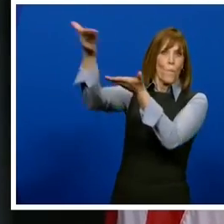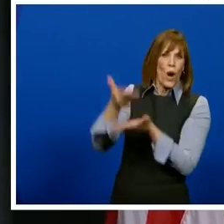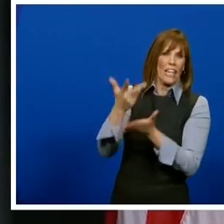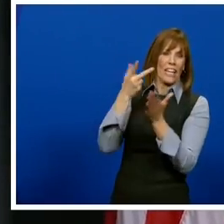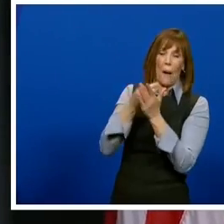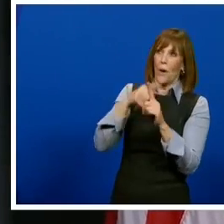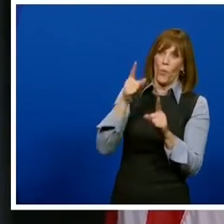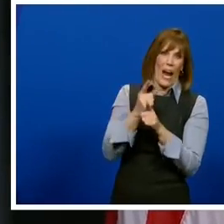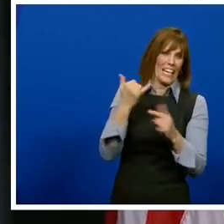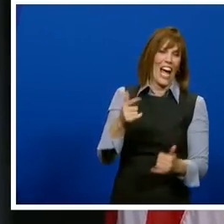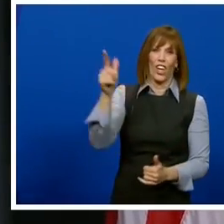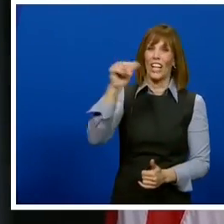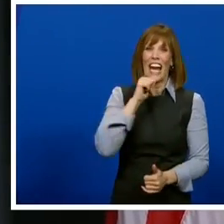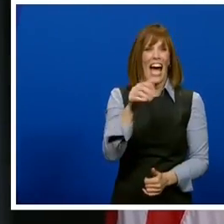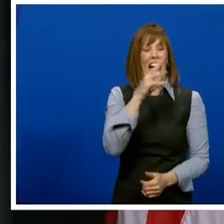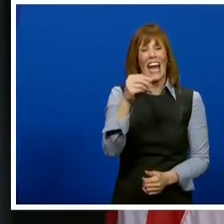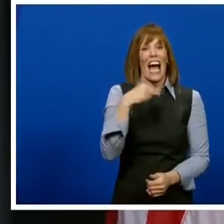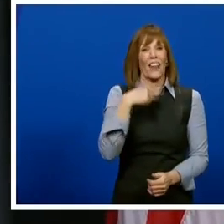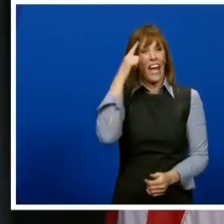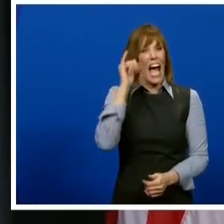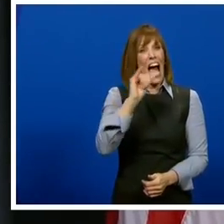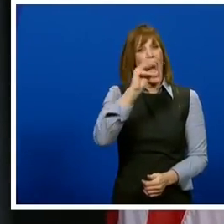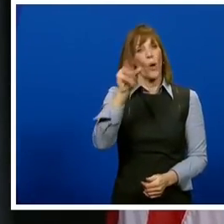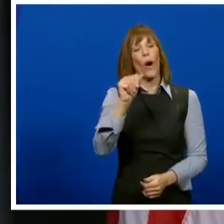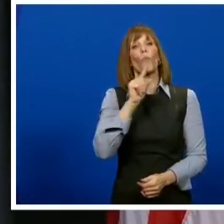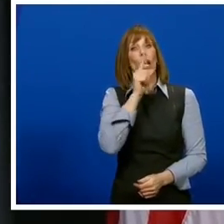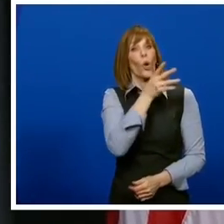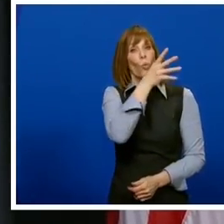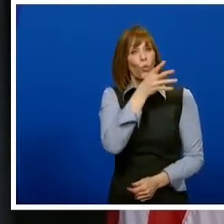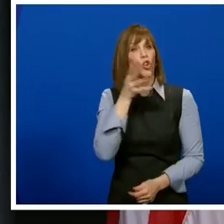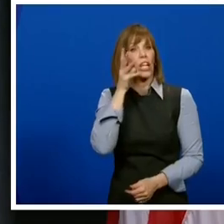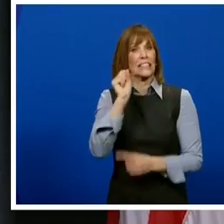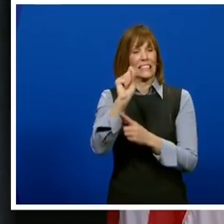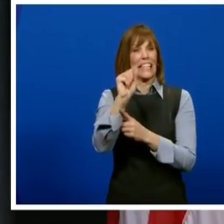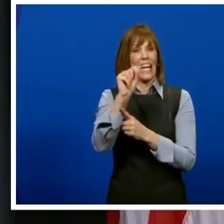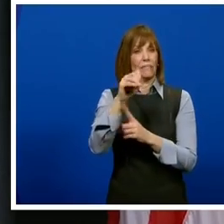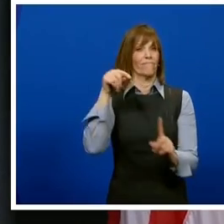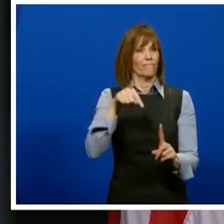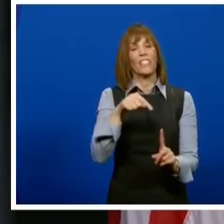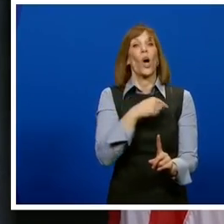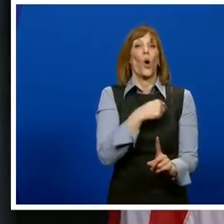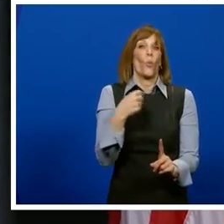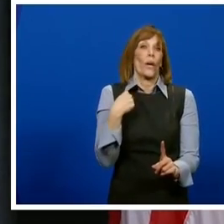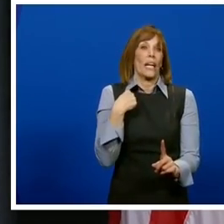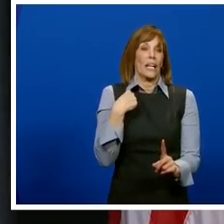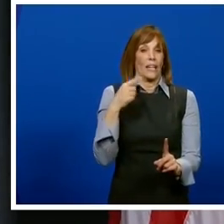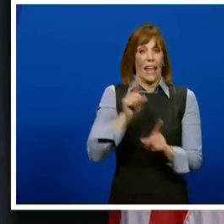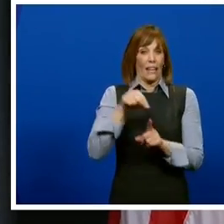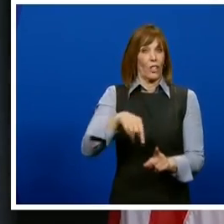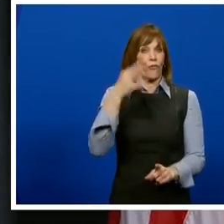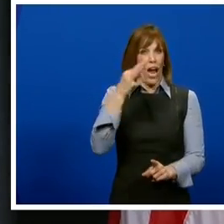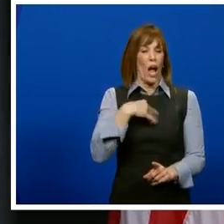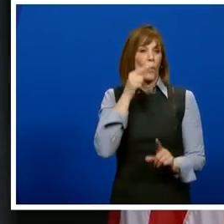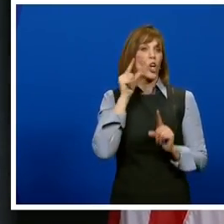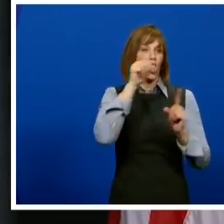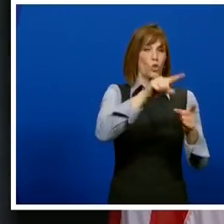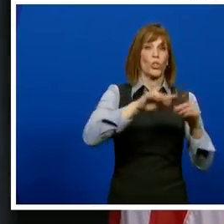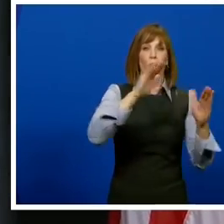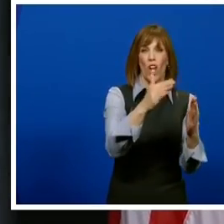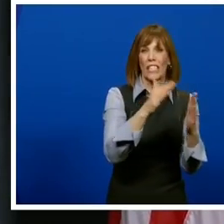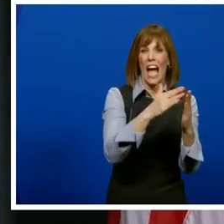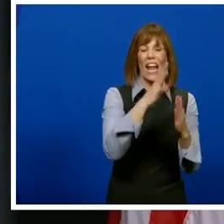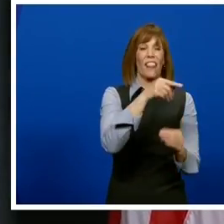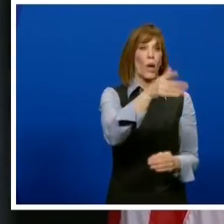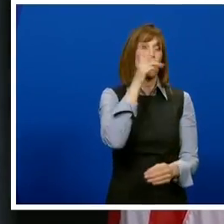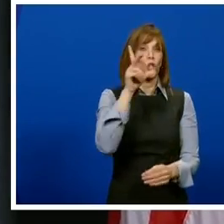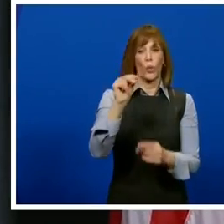the case right now. And with Iowa being such a rural state, you know, Friday, I'm going to head down to the mayor and they're going to be doing one. think